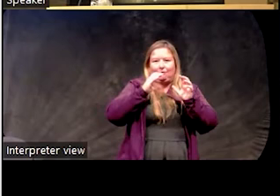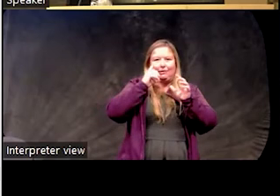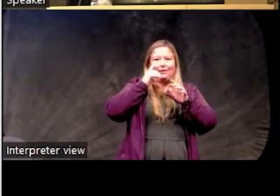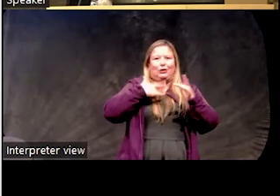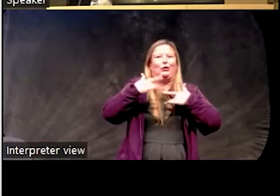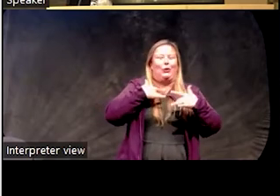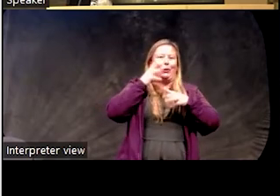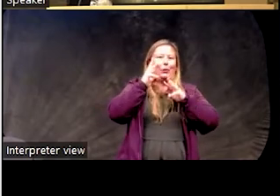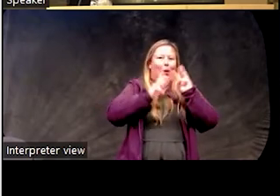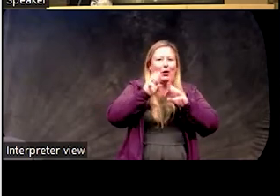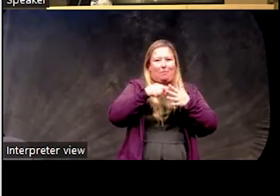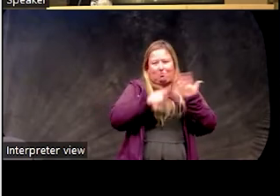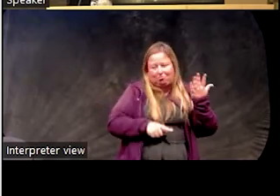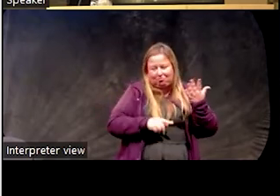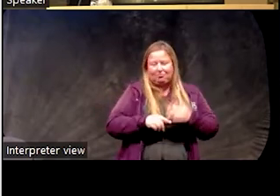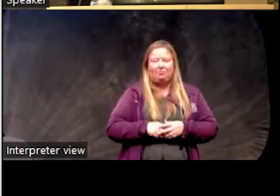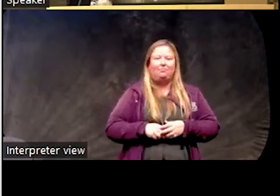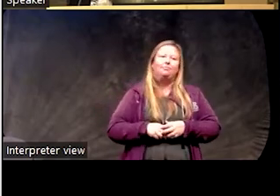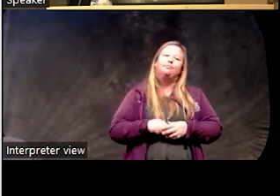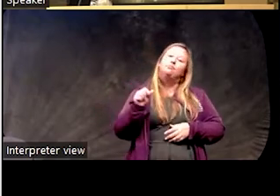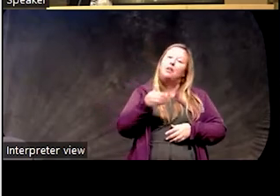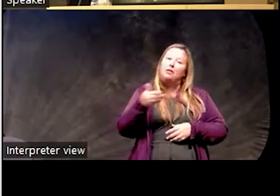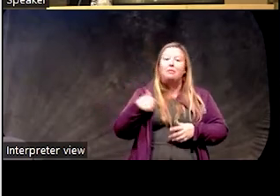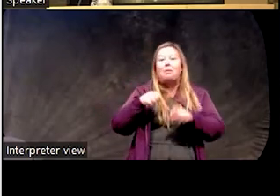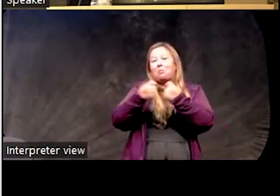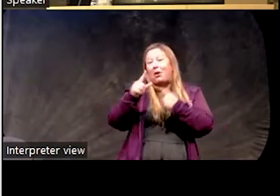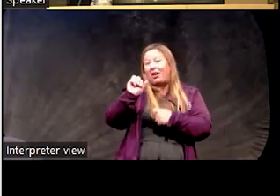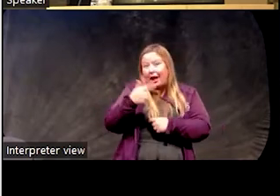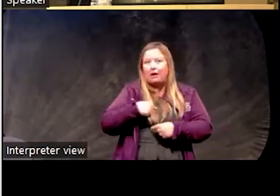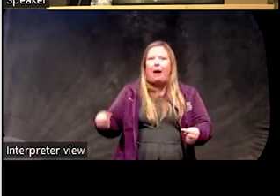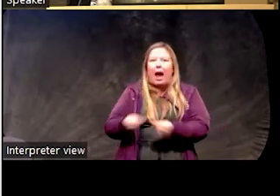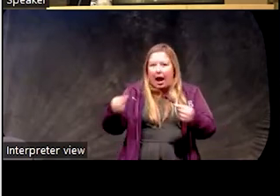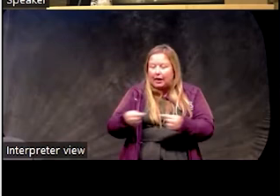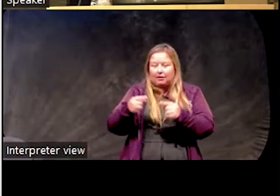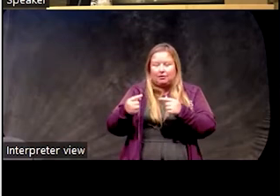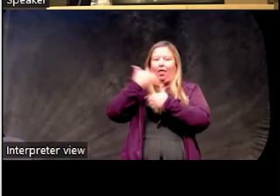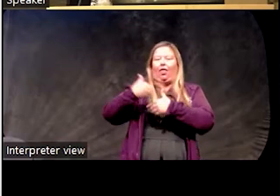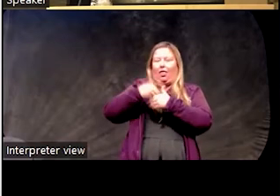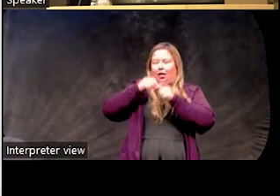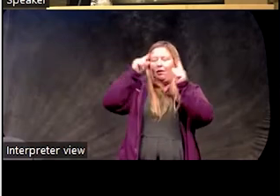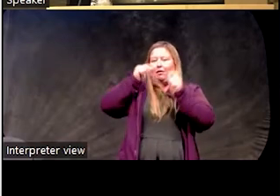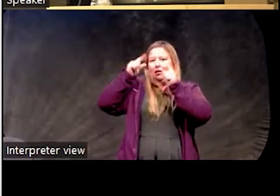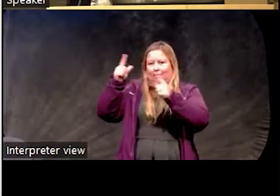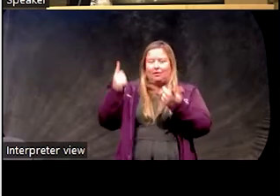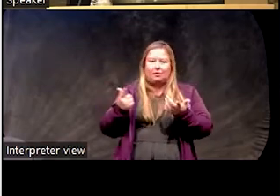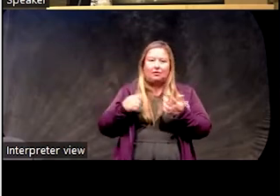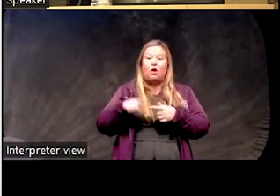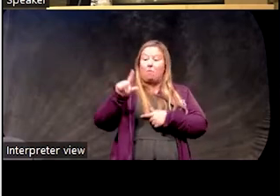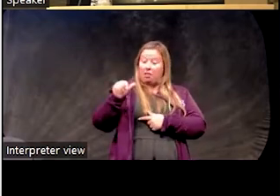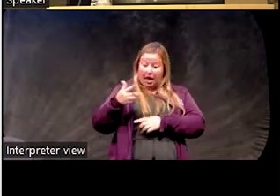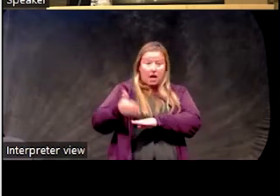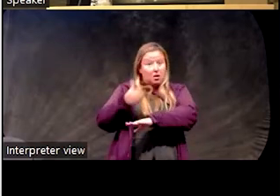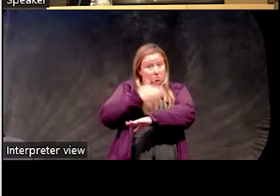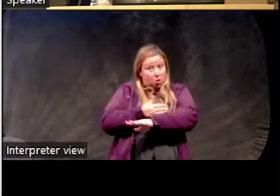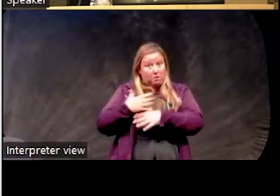precipitating factors. Also, some other things could be you break your leg. You're in pain. Once, let's say, the leg is feeling